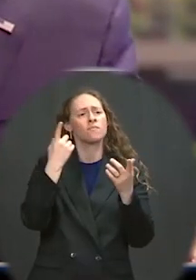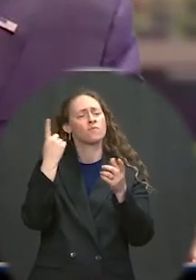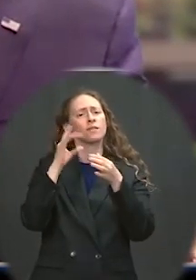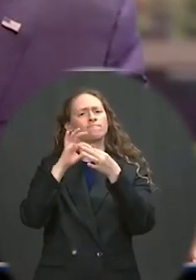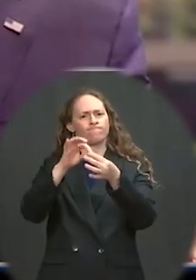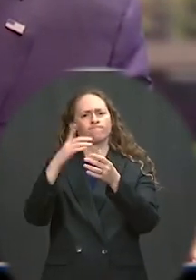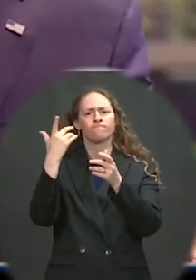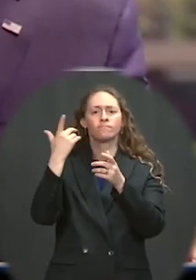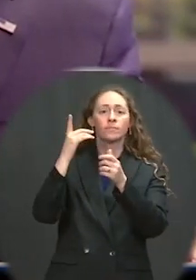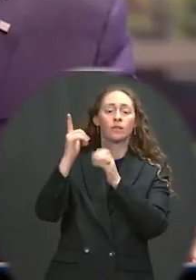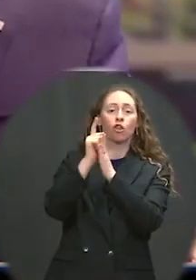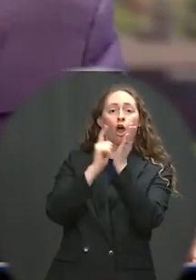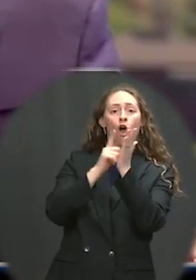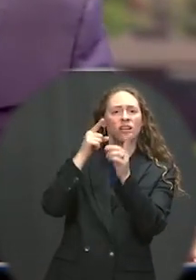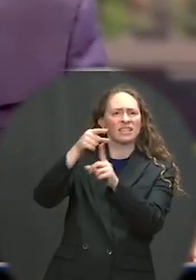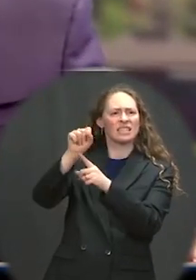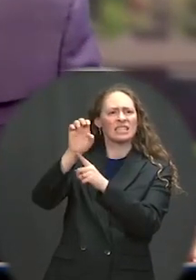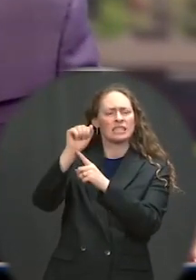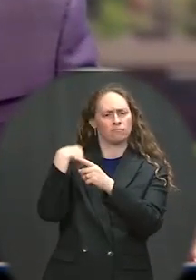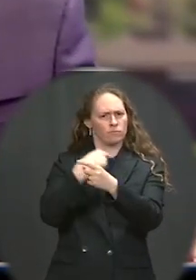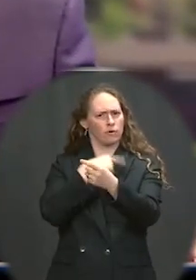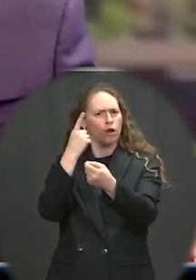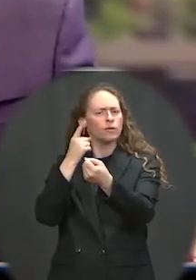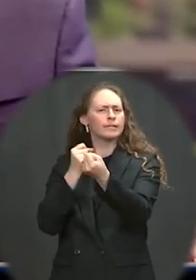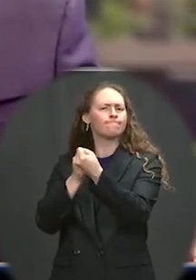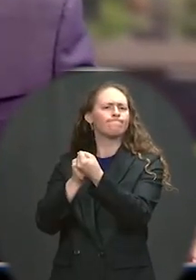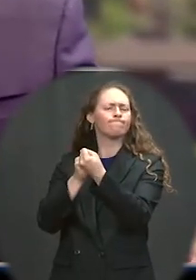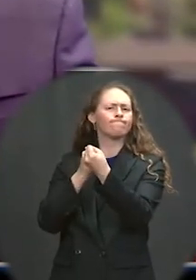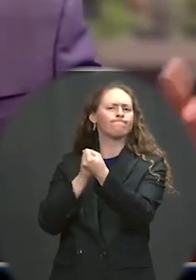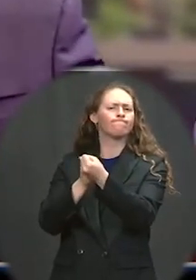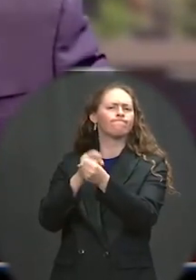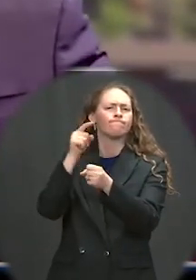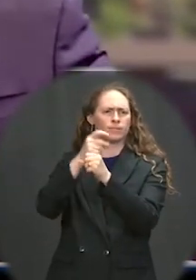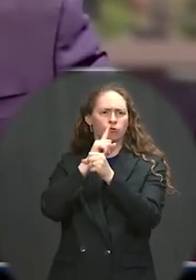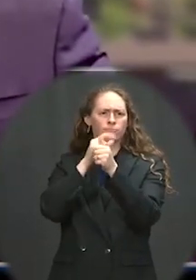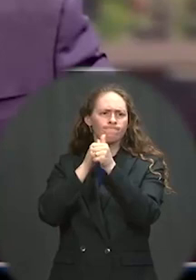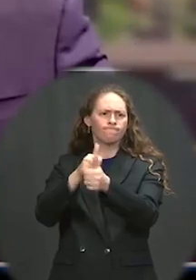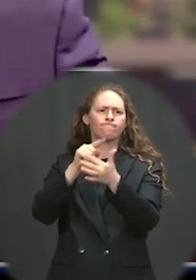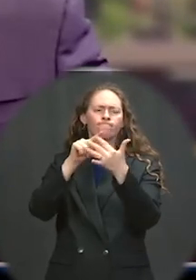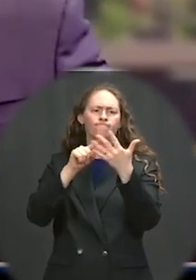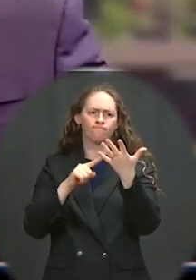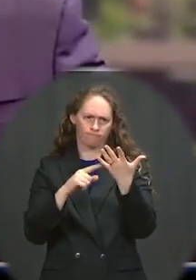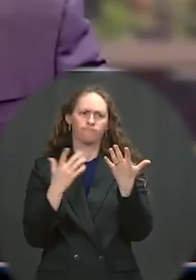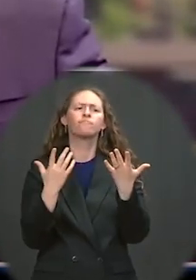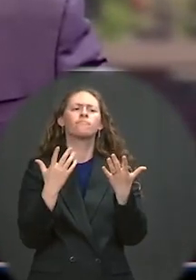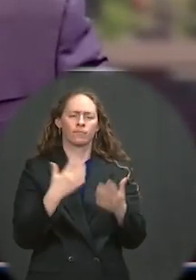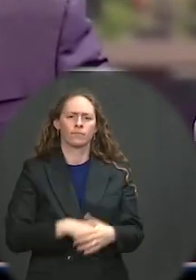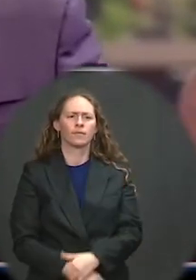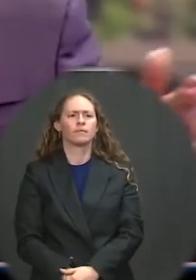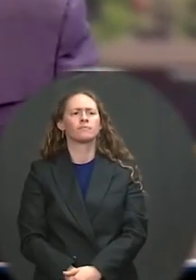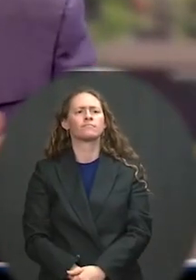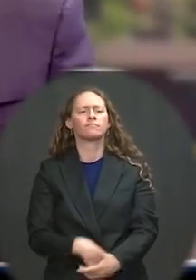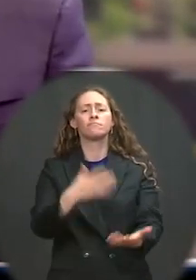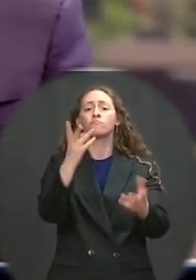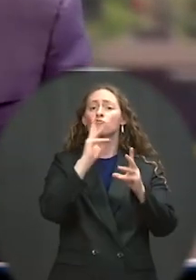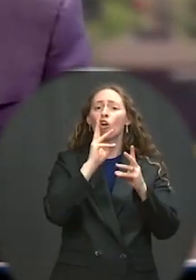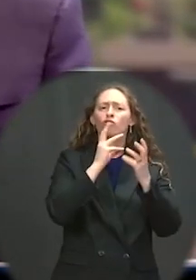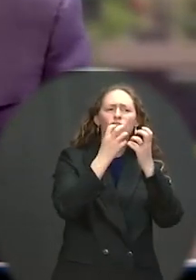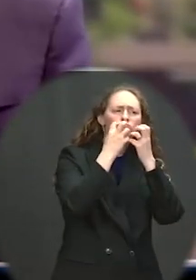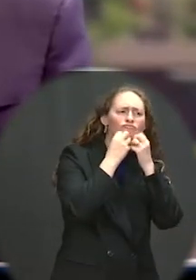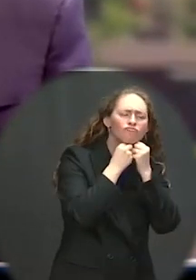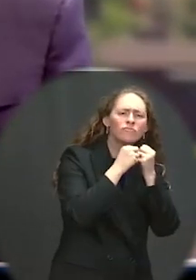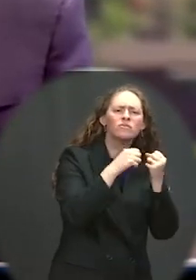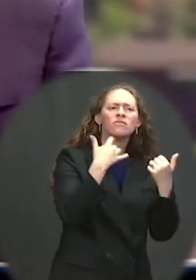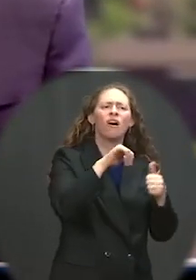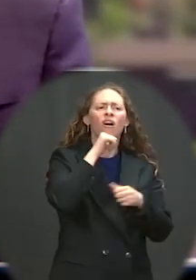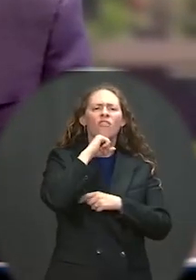to ensure that our waters of our planet are not exploited by any one nation, but are preserved for the benefit of all.